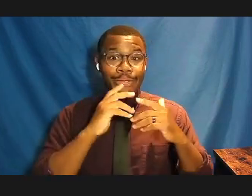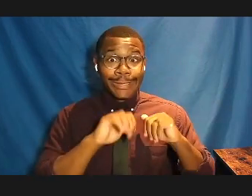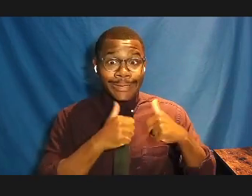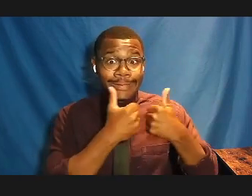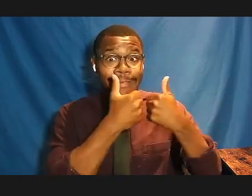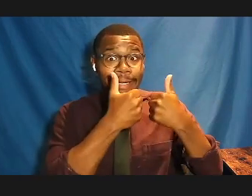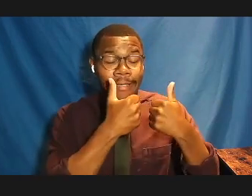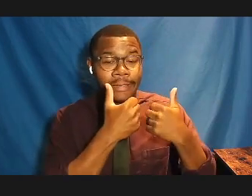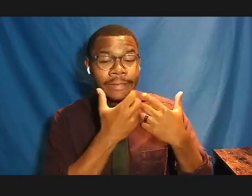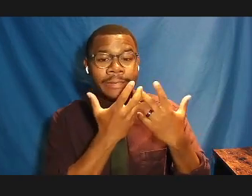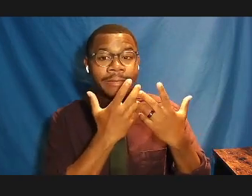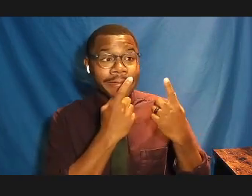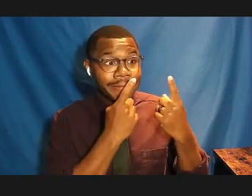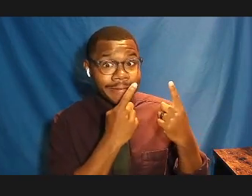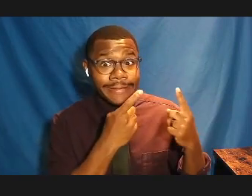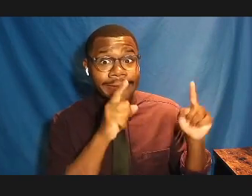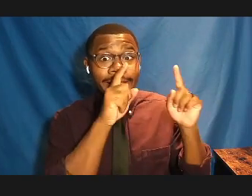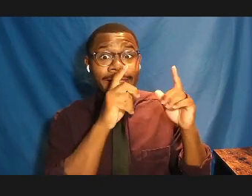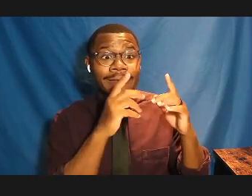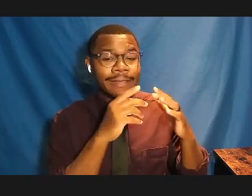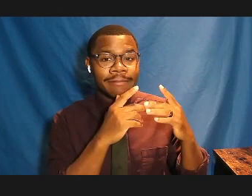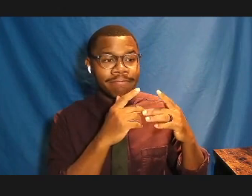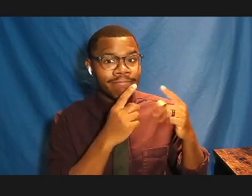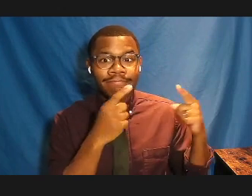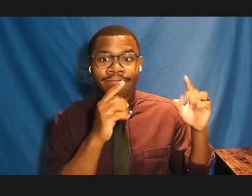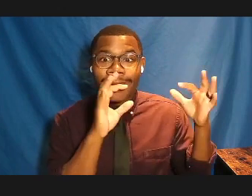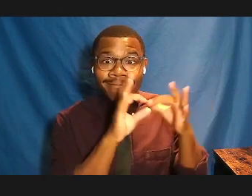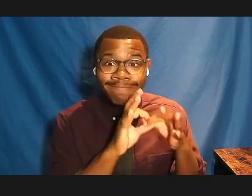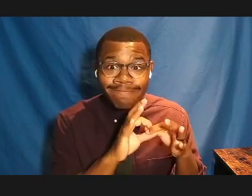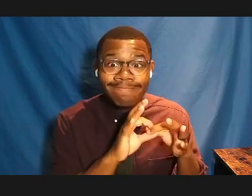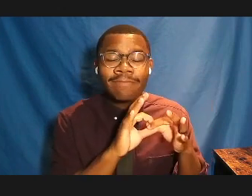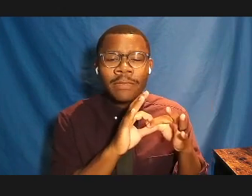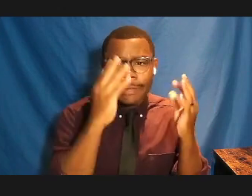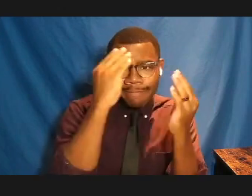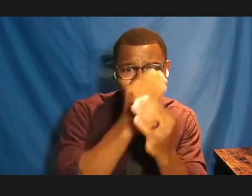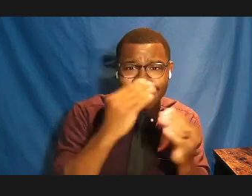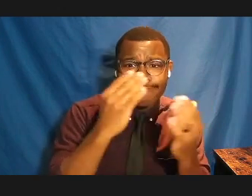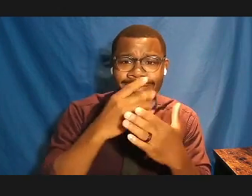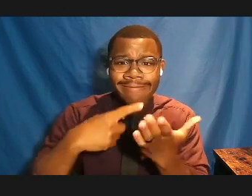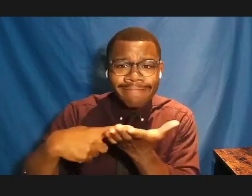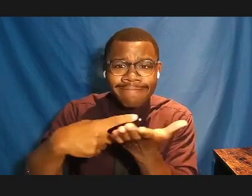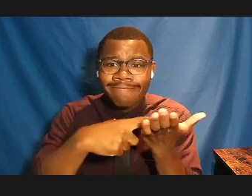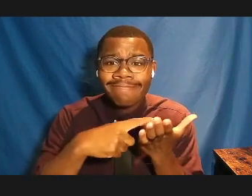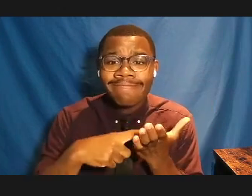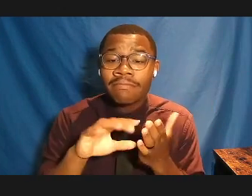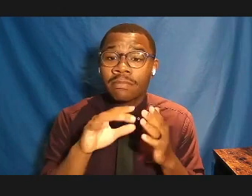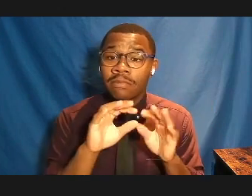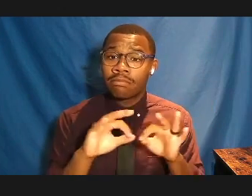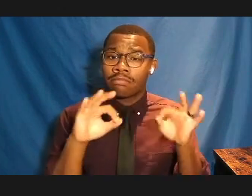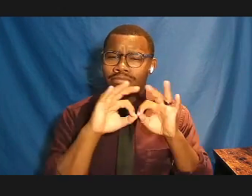successes in coming together and reaffirming why coming together matters.